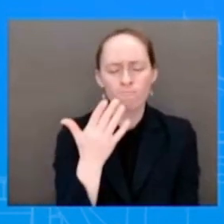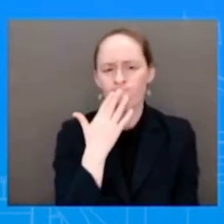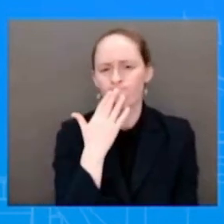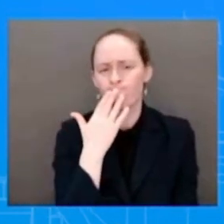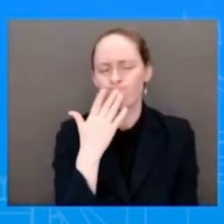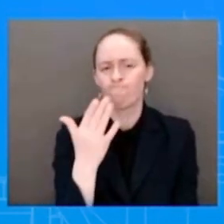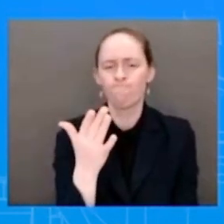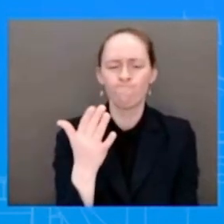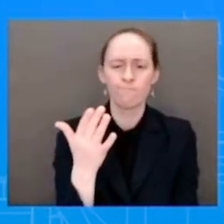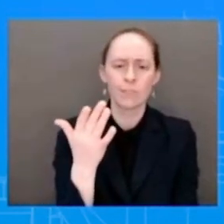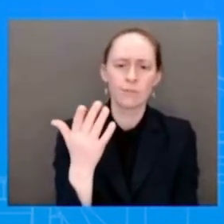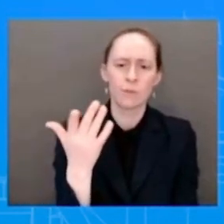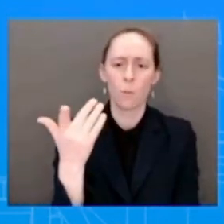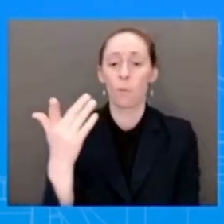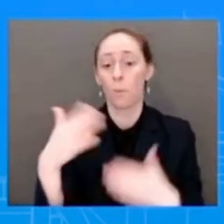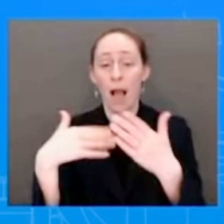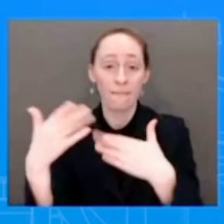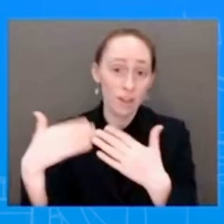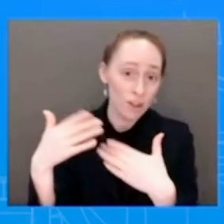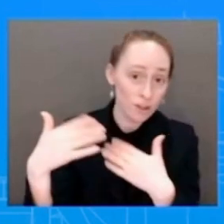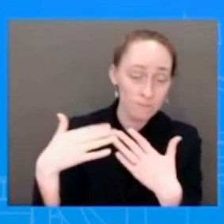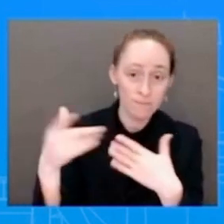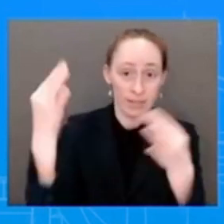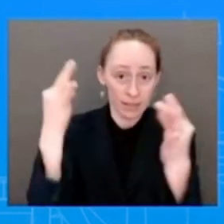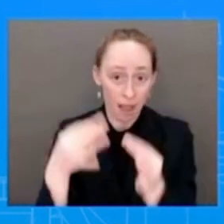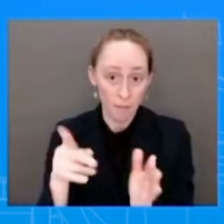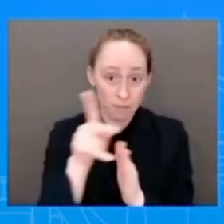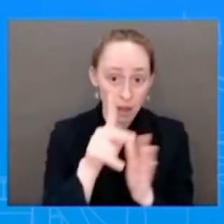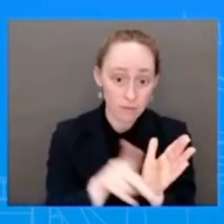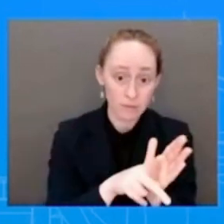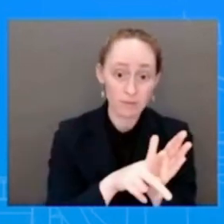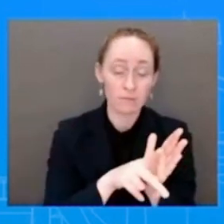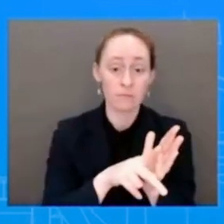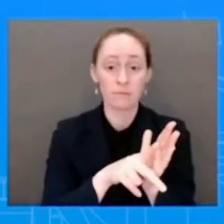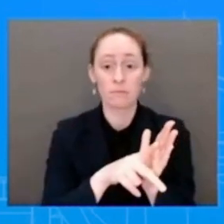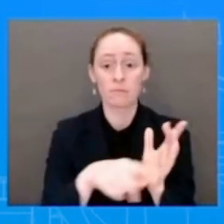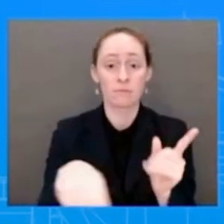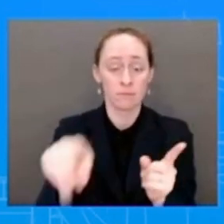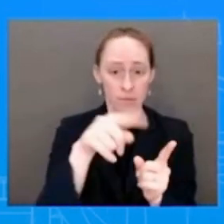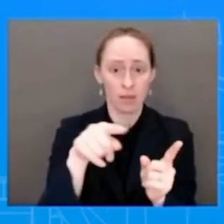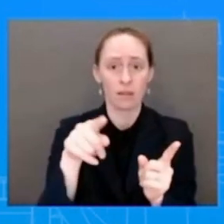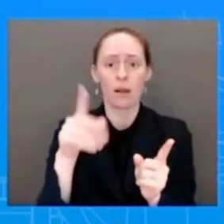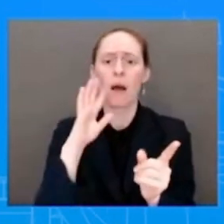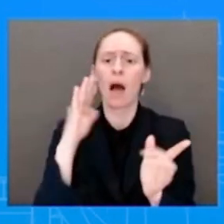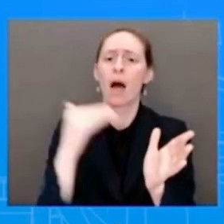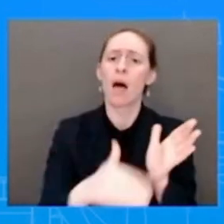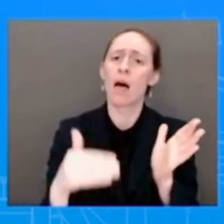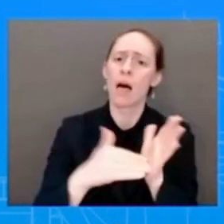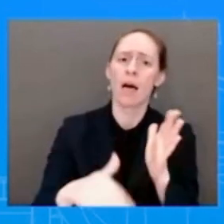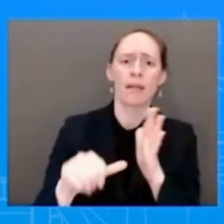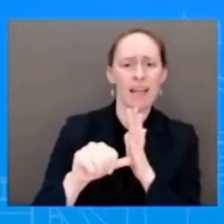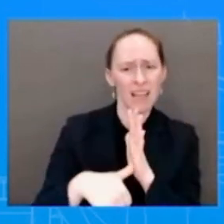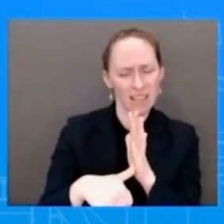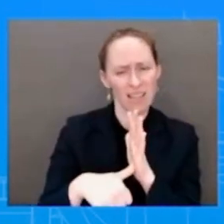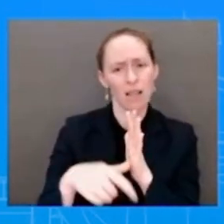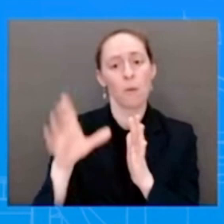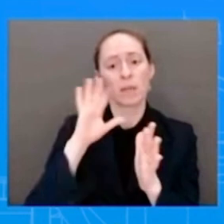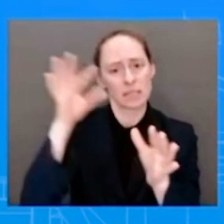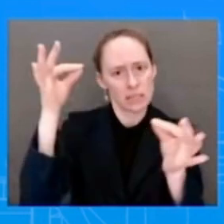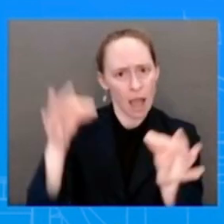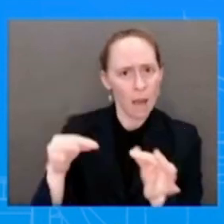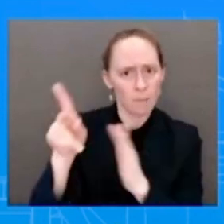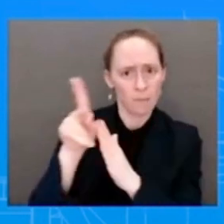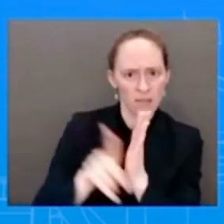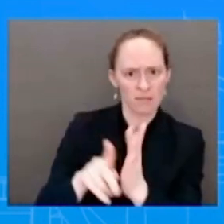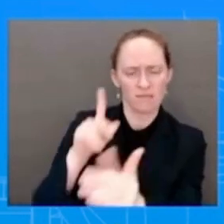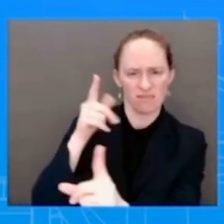of the government, that he has repeatedly emphasized that he will set the policy for his government, right? This is, this is something